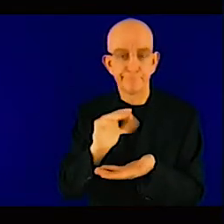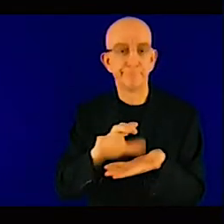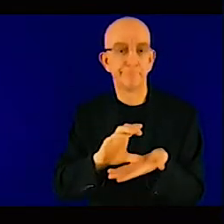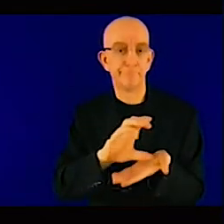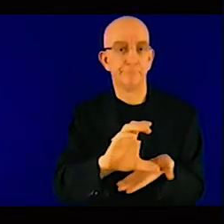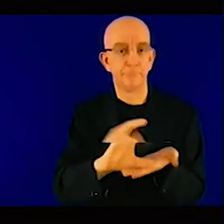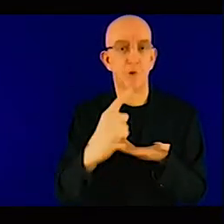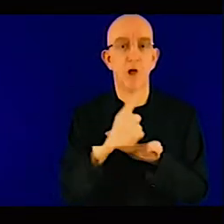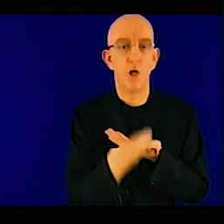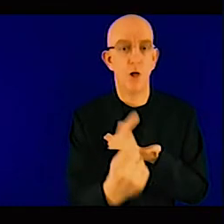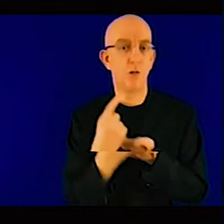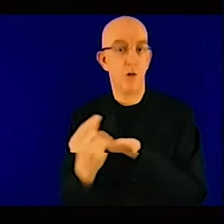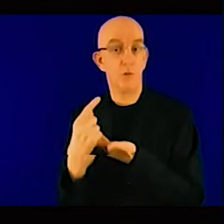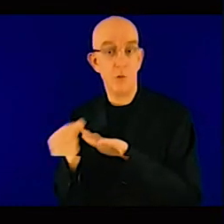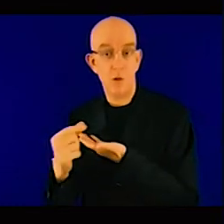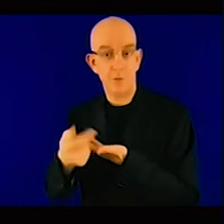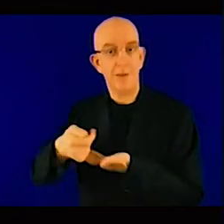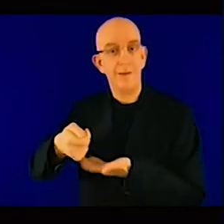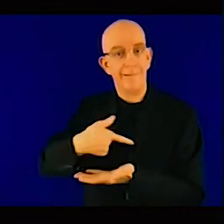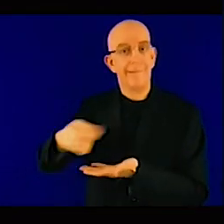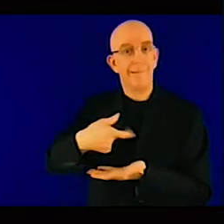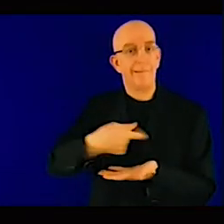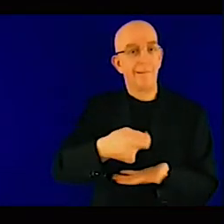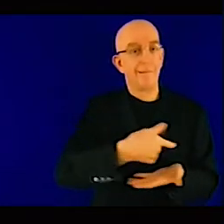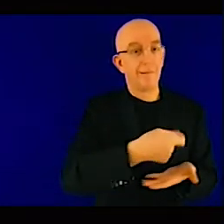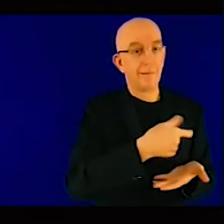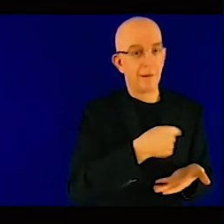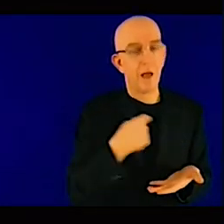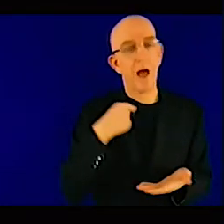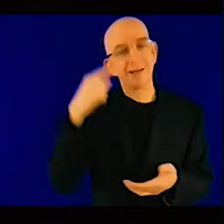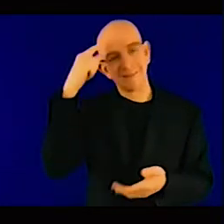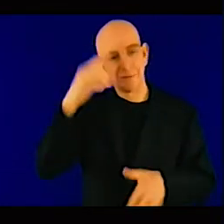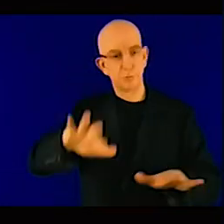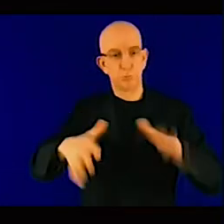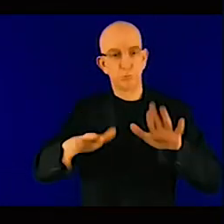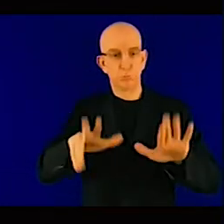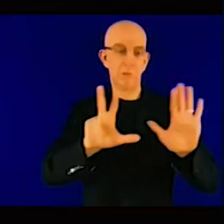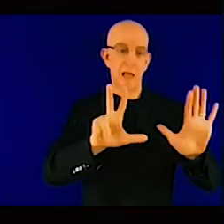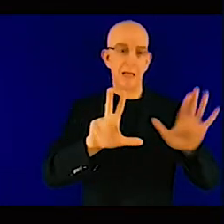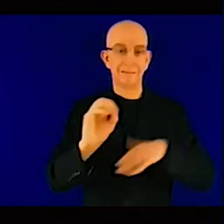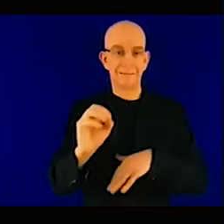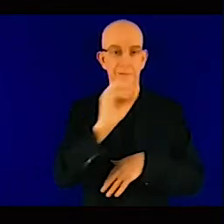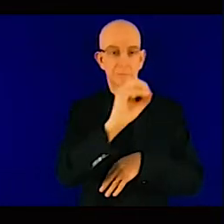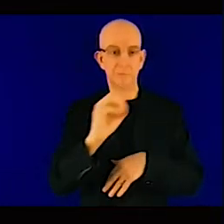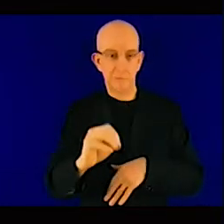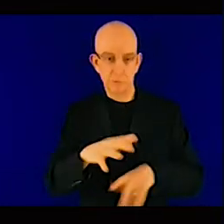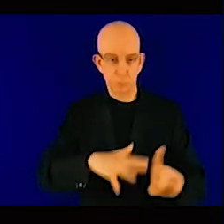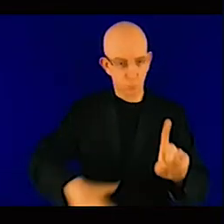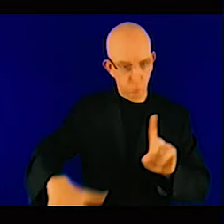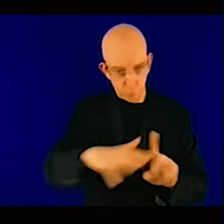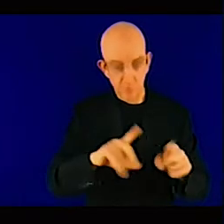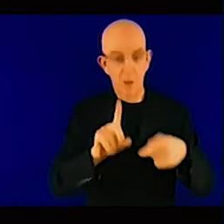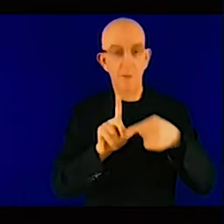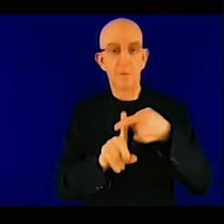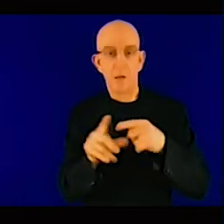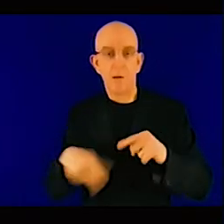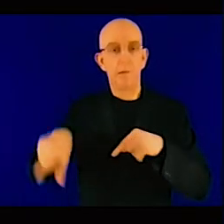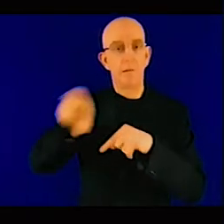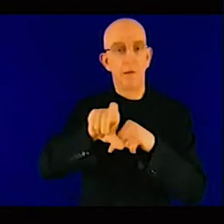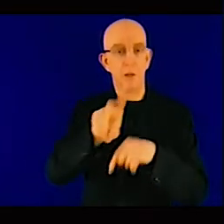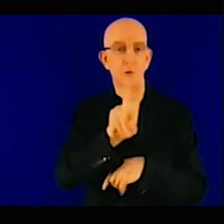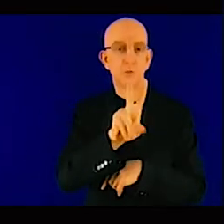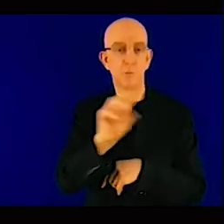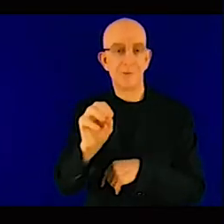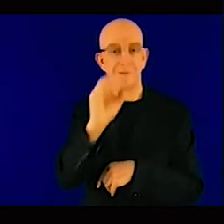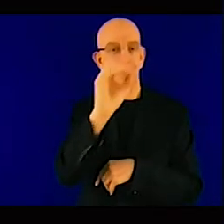be mainly for developing bankable feasibility studies in these countries